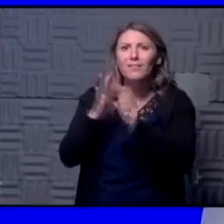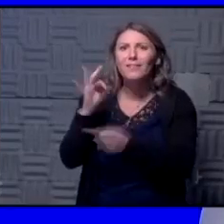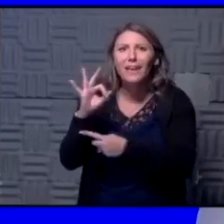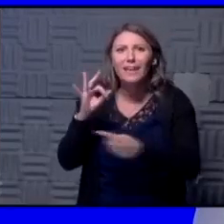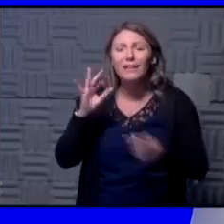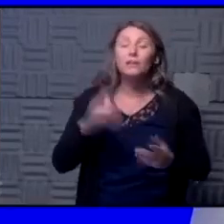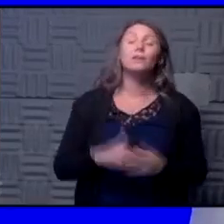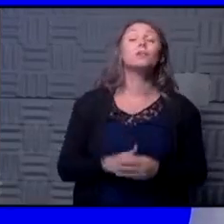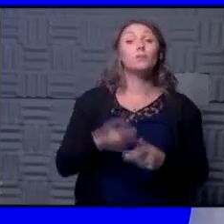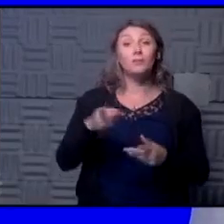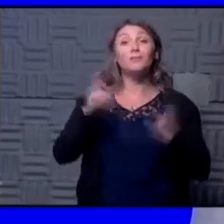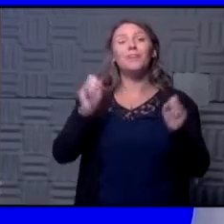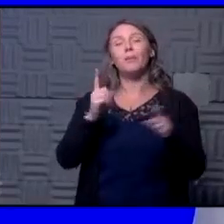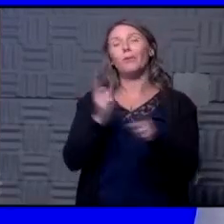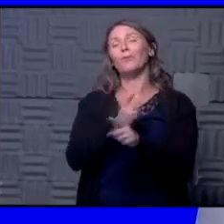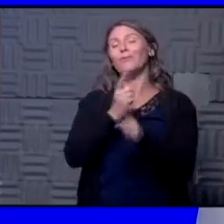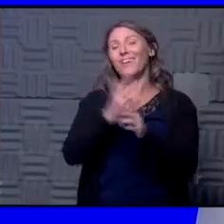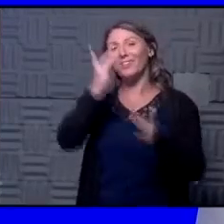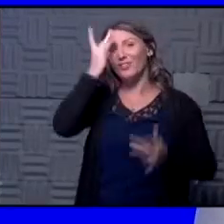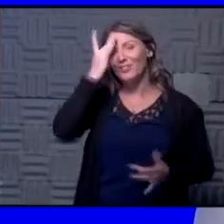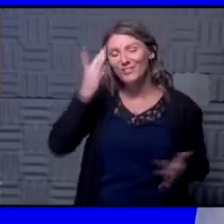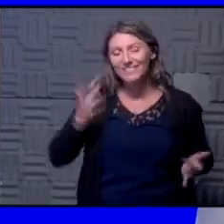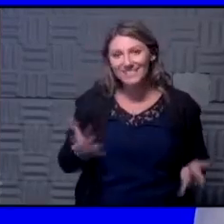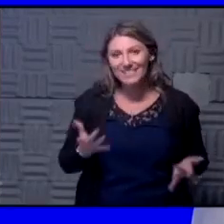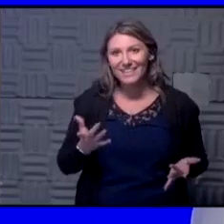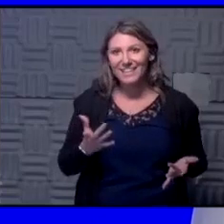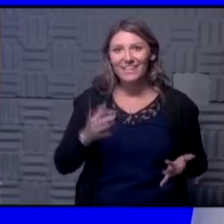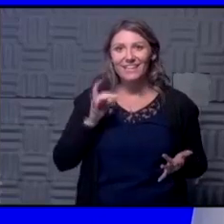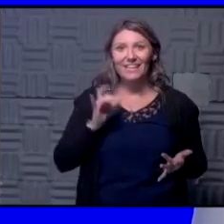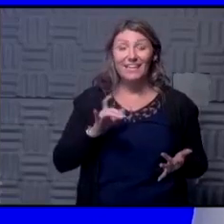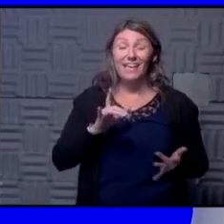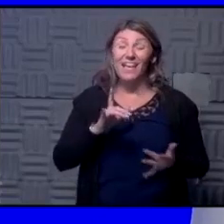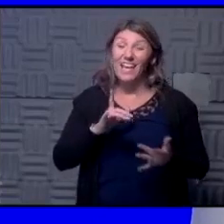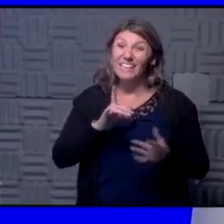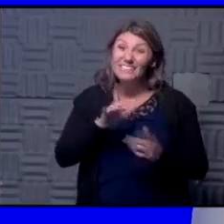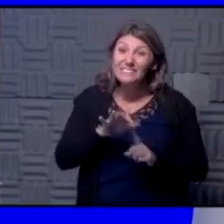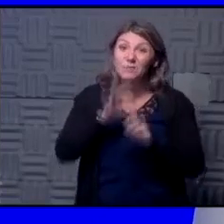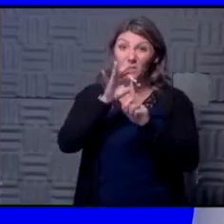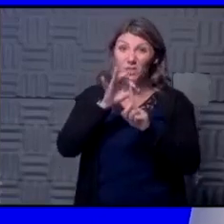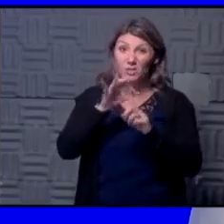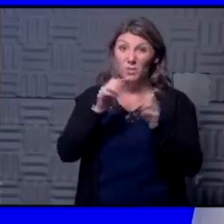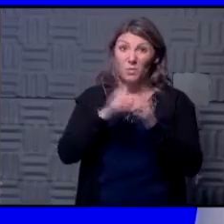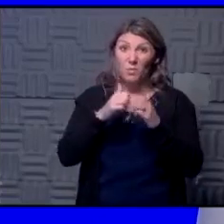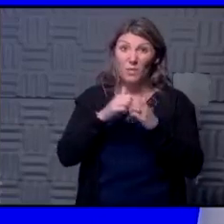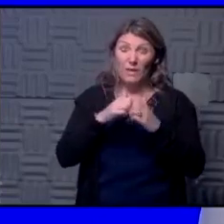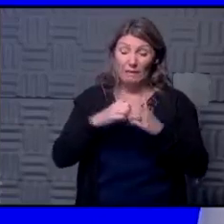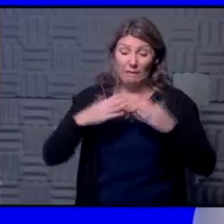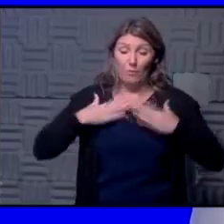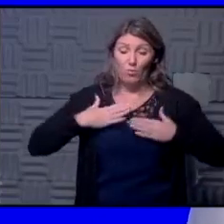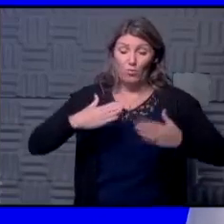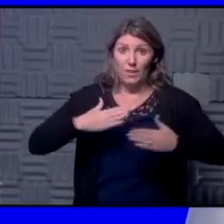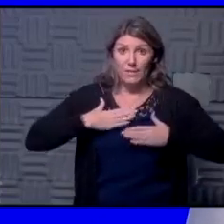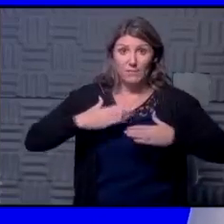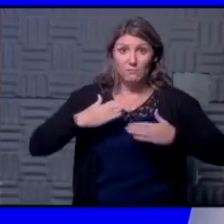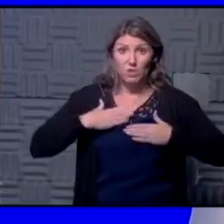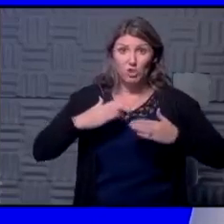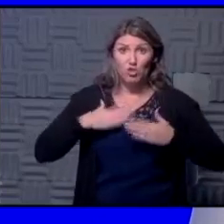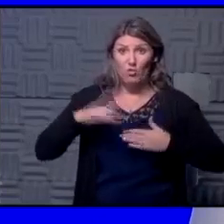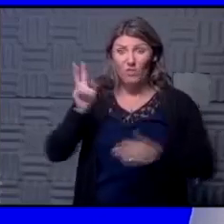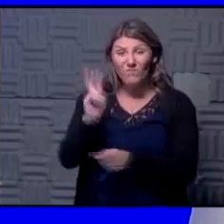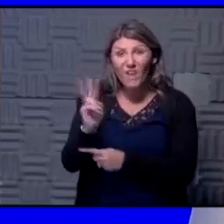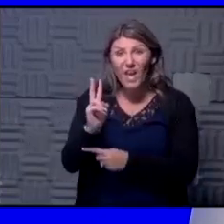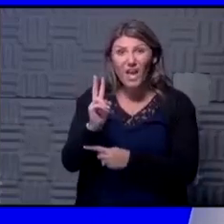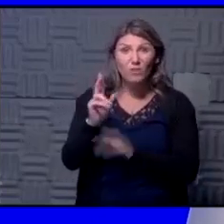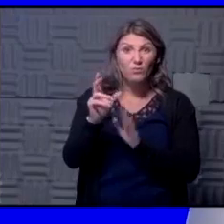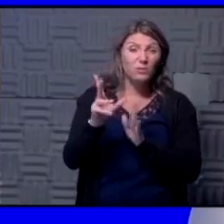well you can be regular sick that is for sure and as we get into respiratory viral season meaning influenza other common